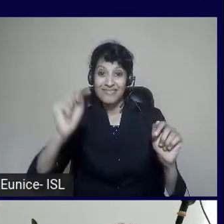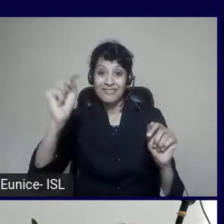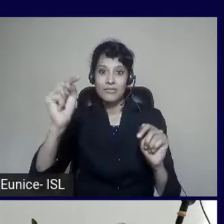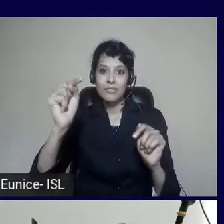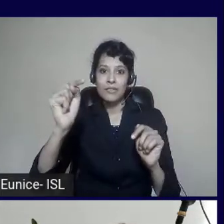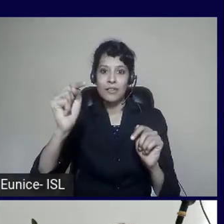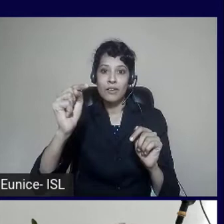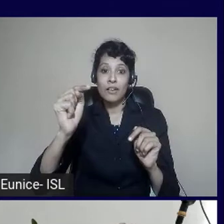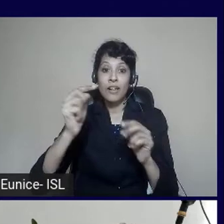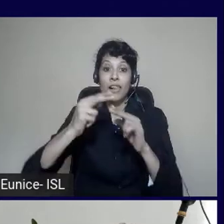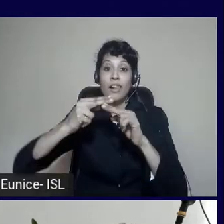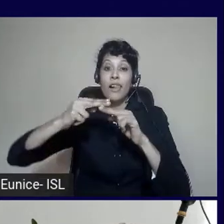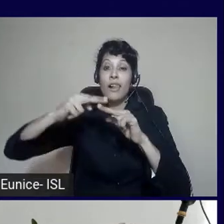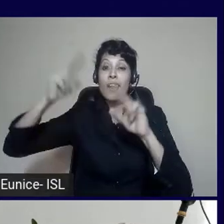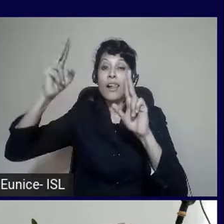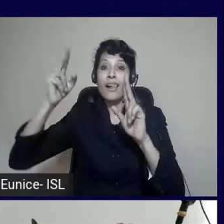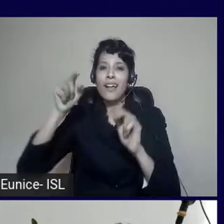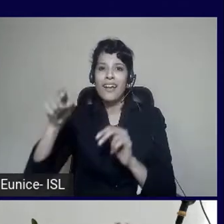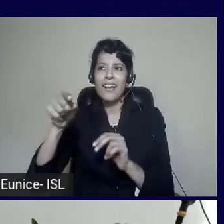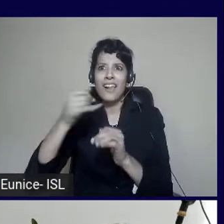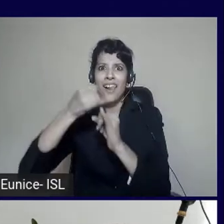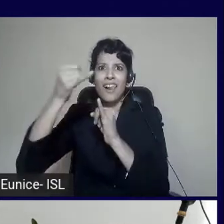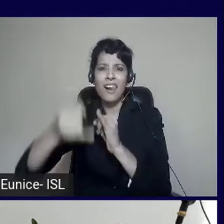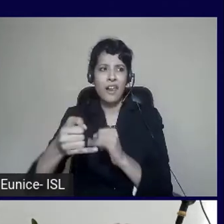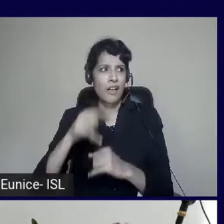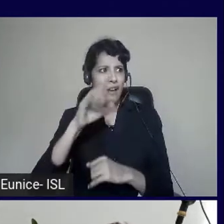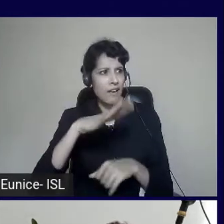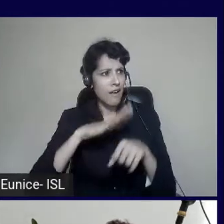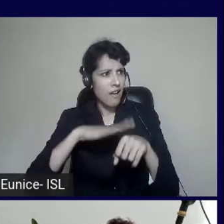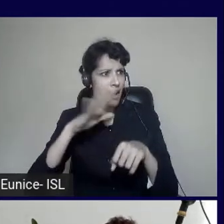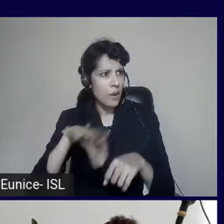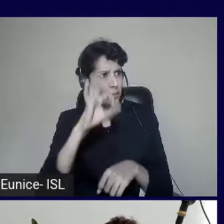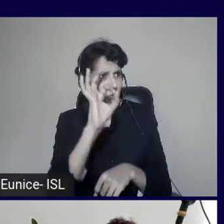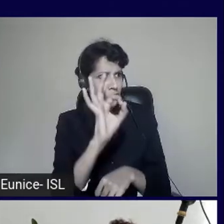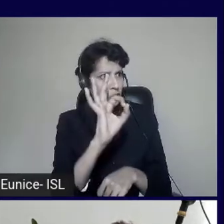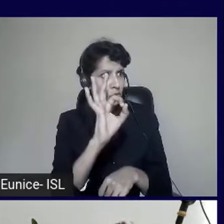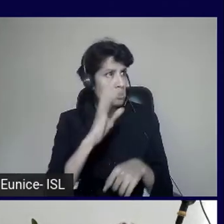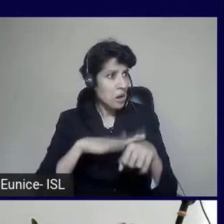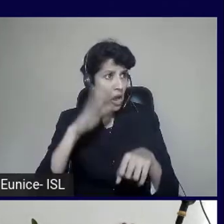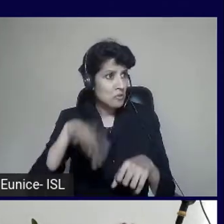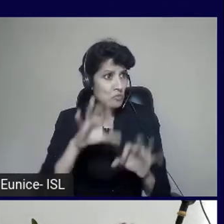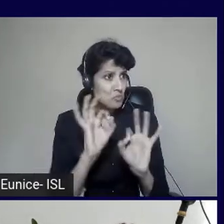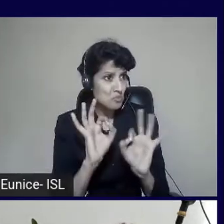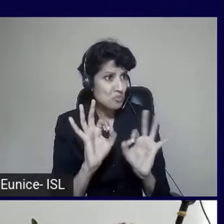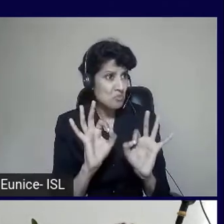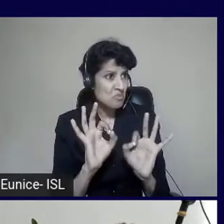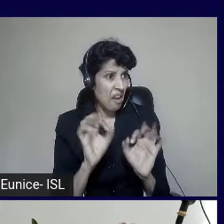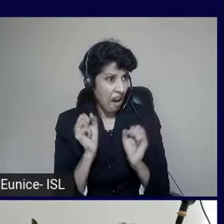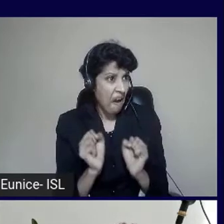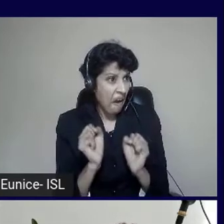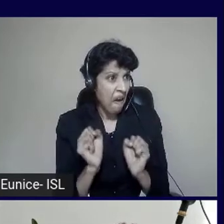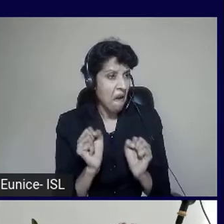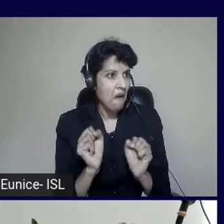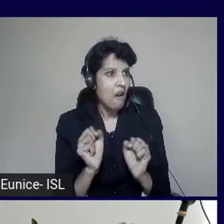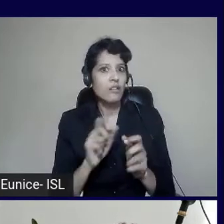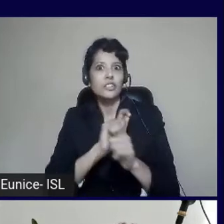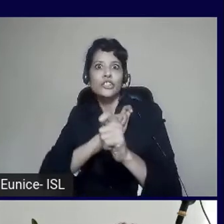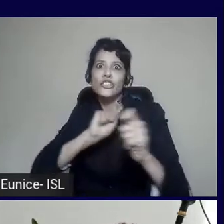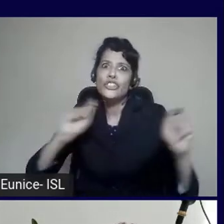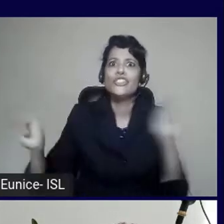you have a good experience? If not, you adjust your entire process using AI to cater for that person.